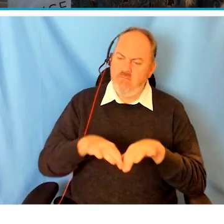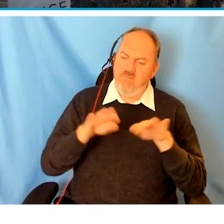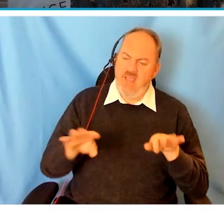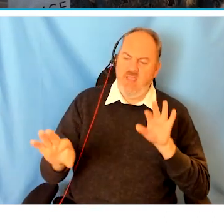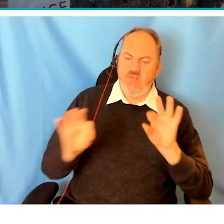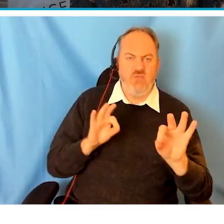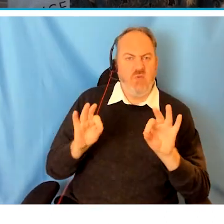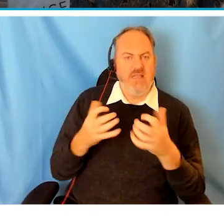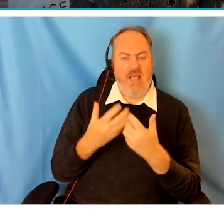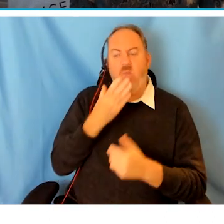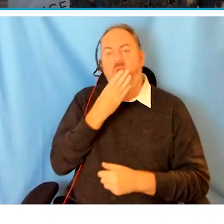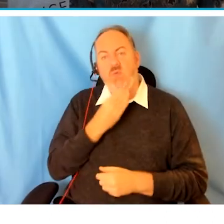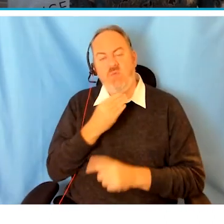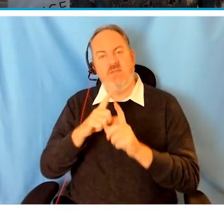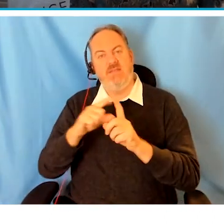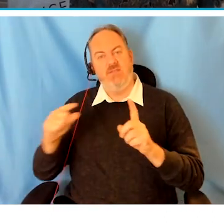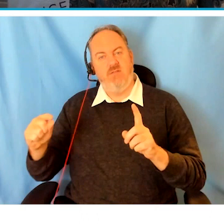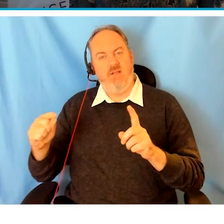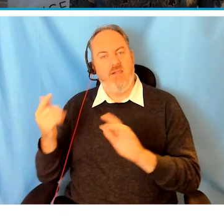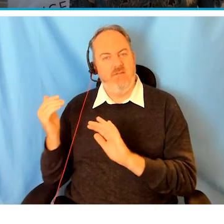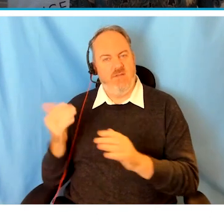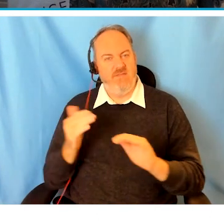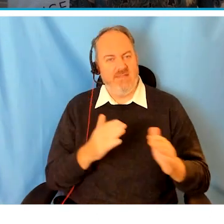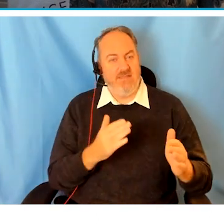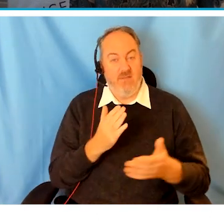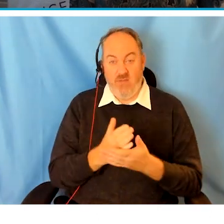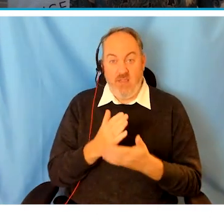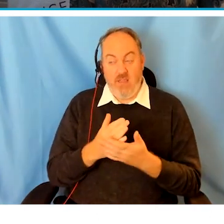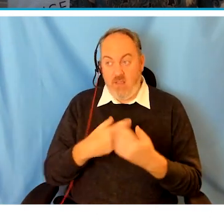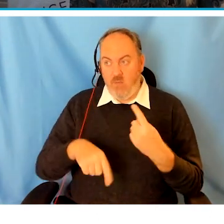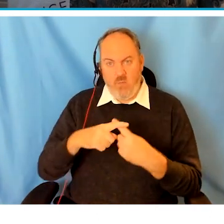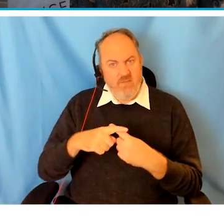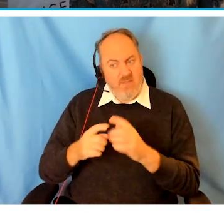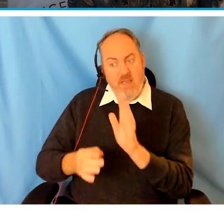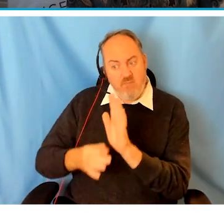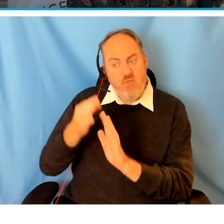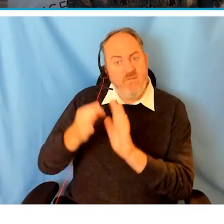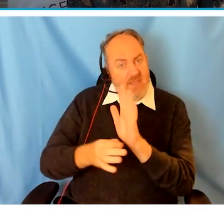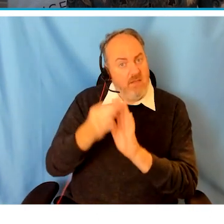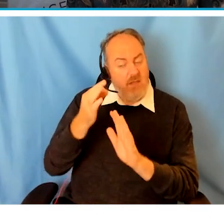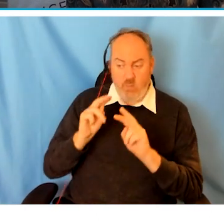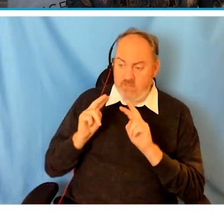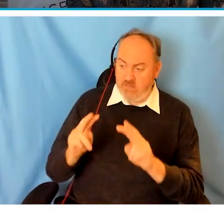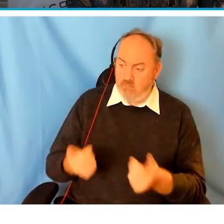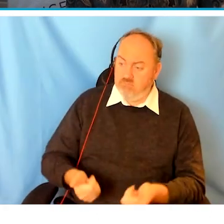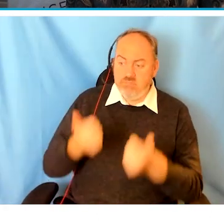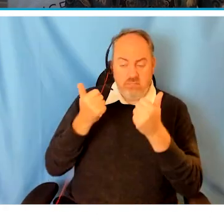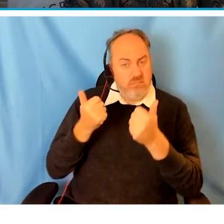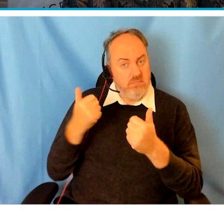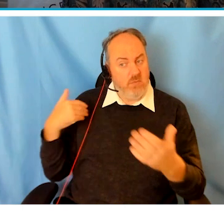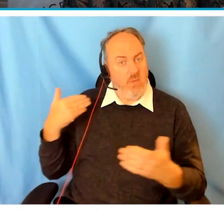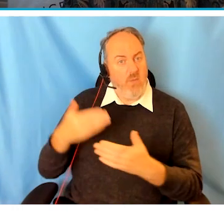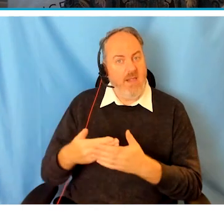services. And there is already a lot of progress in this field. I believe that